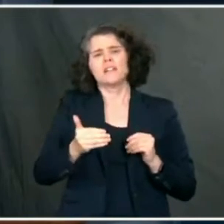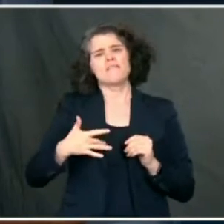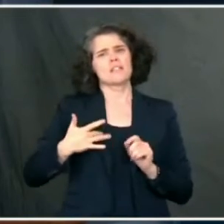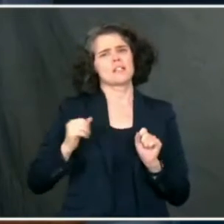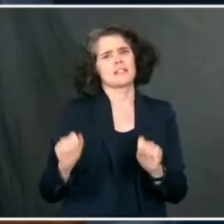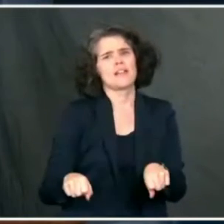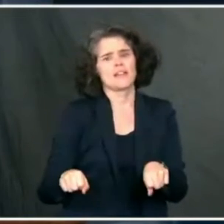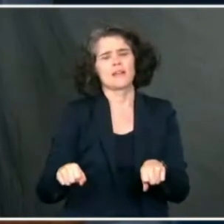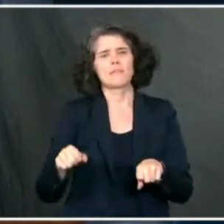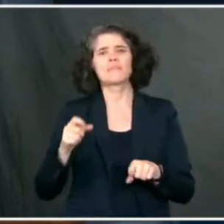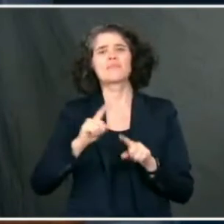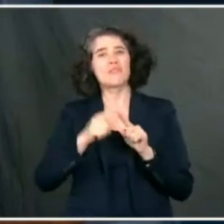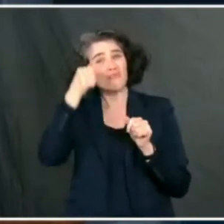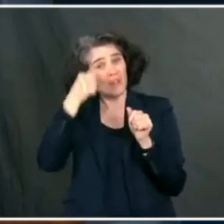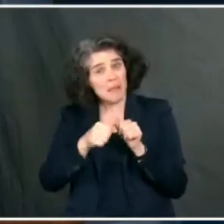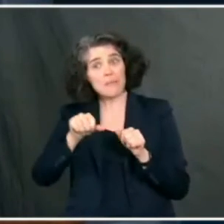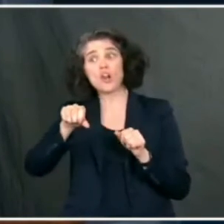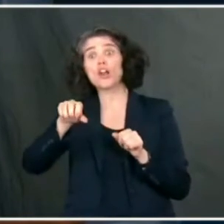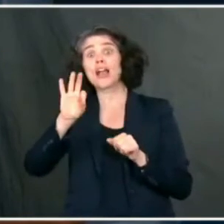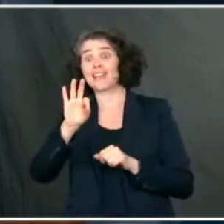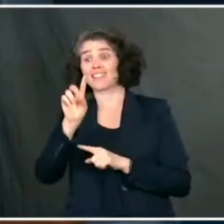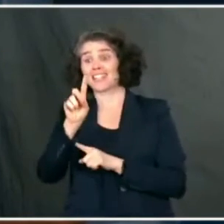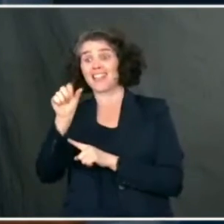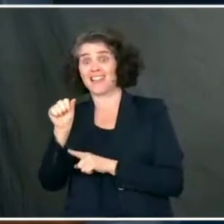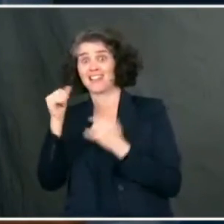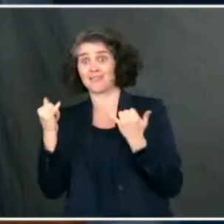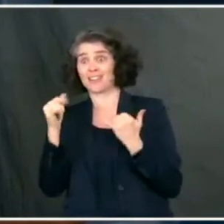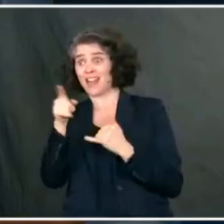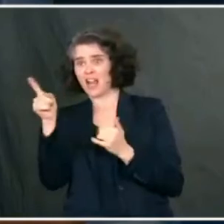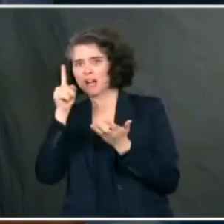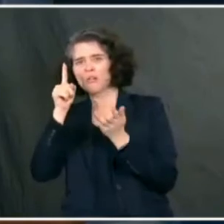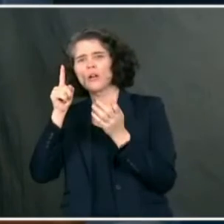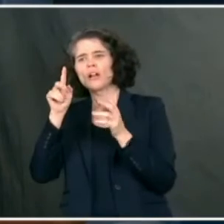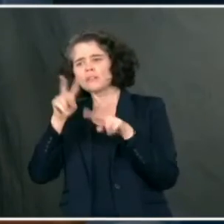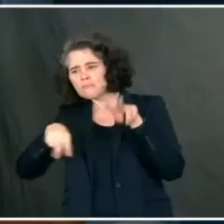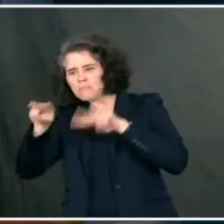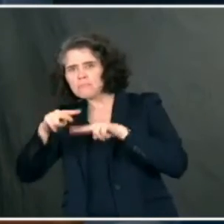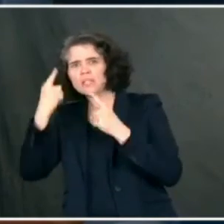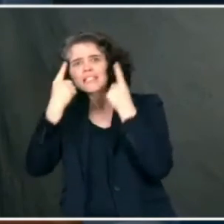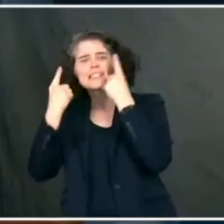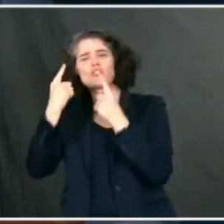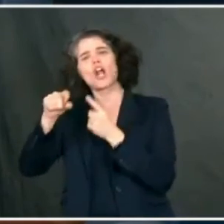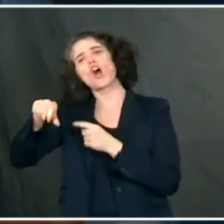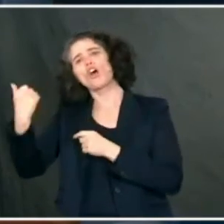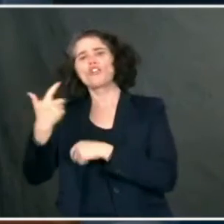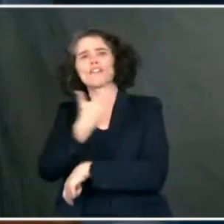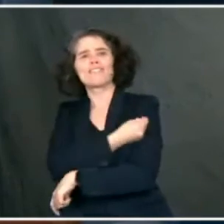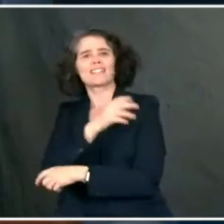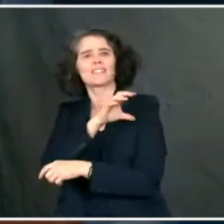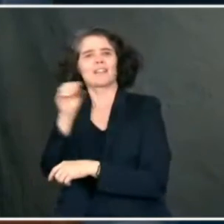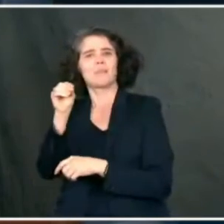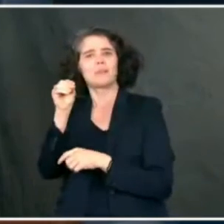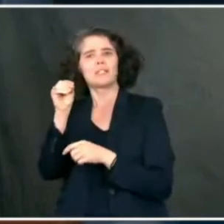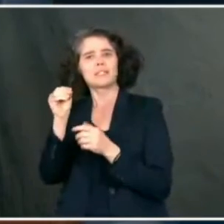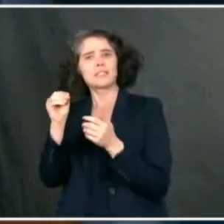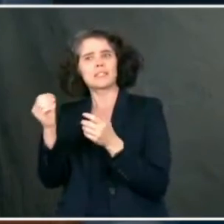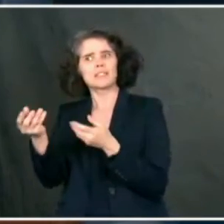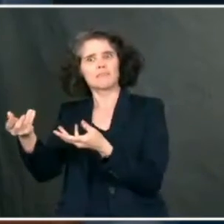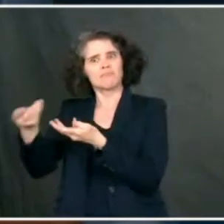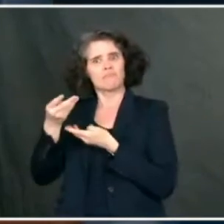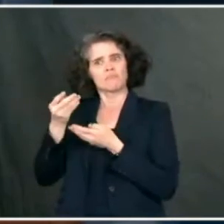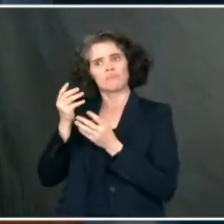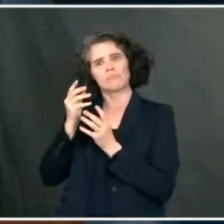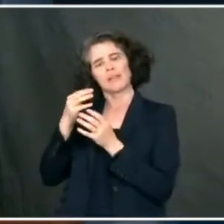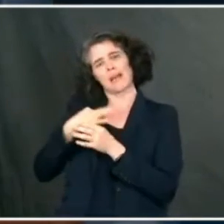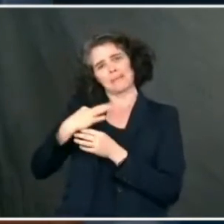considered at this point in time by the FDA. There is funding that will be needed for distribution. There are a number of steps that will